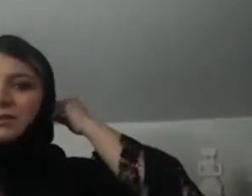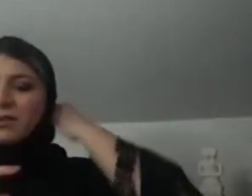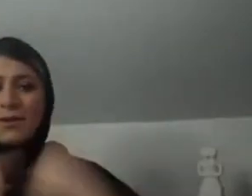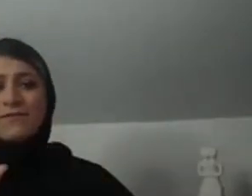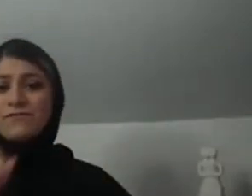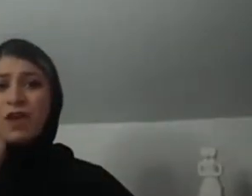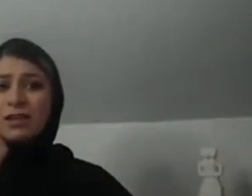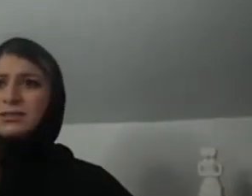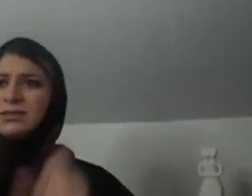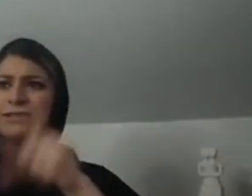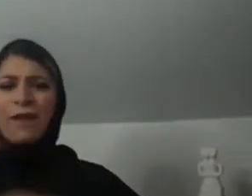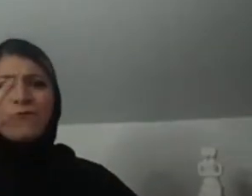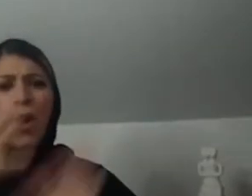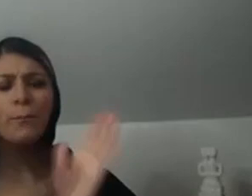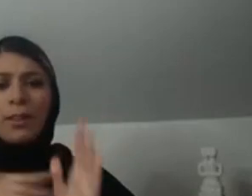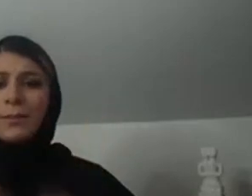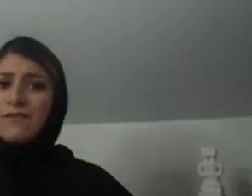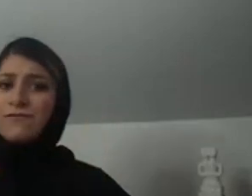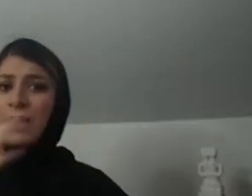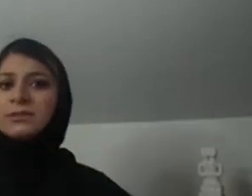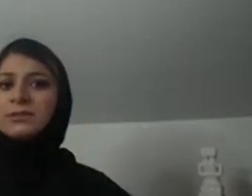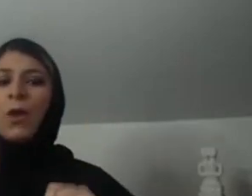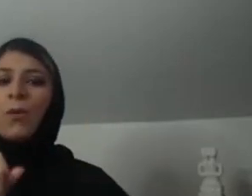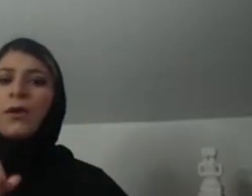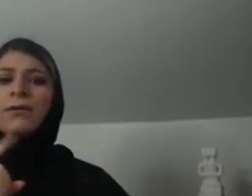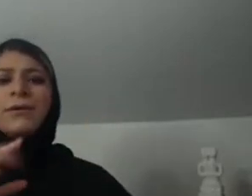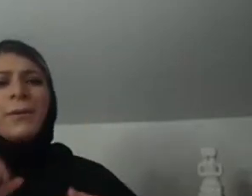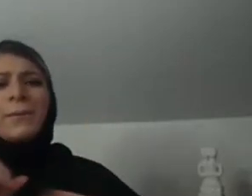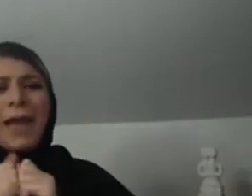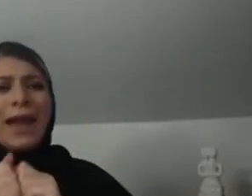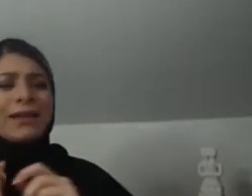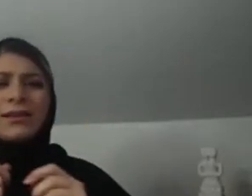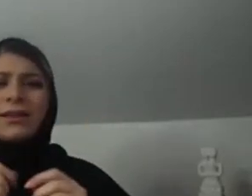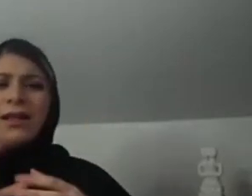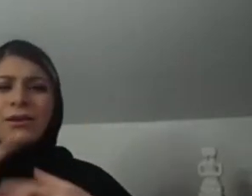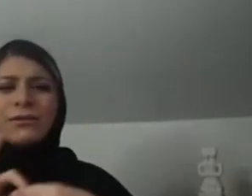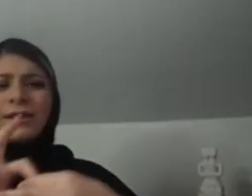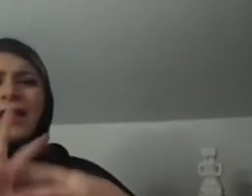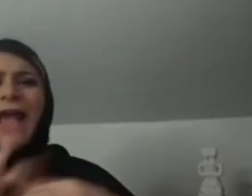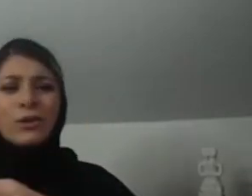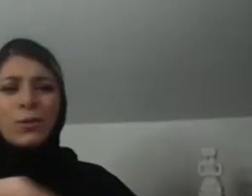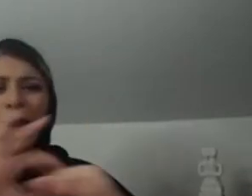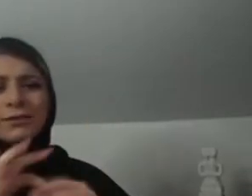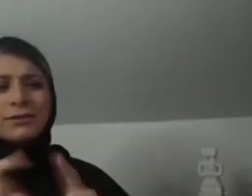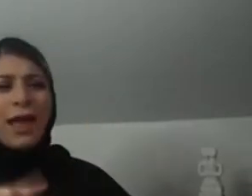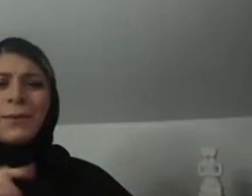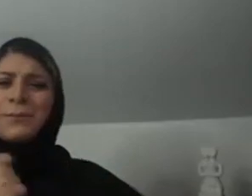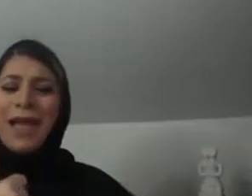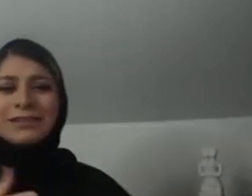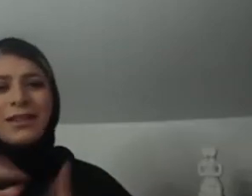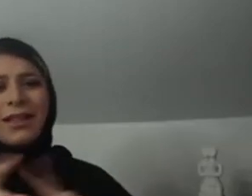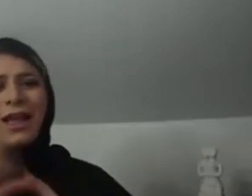and show why it was like that to other people to give people a better understanding. So